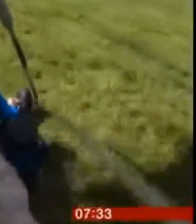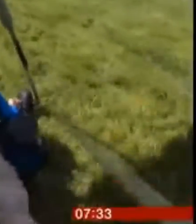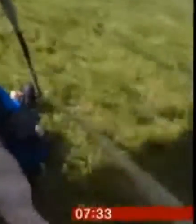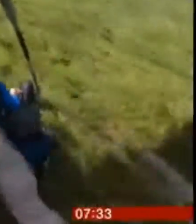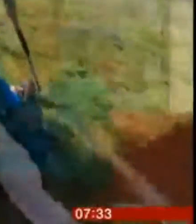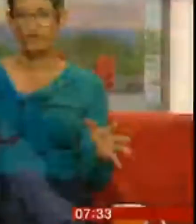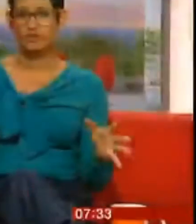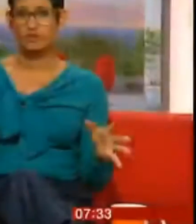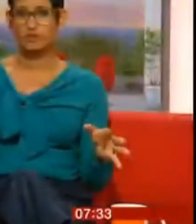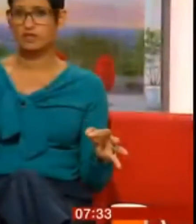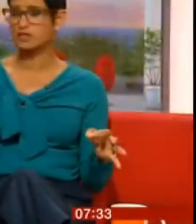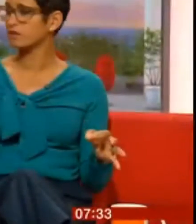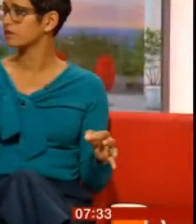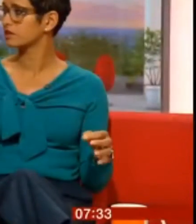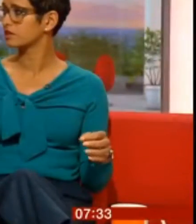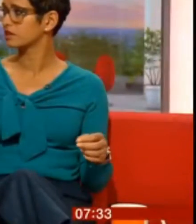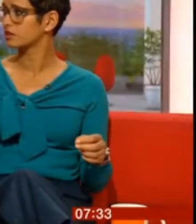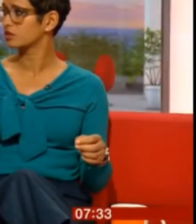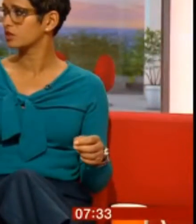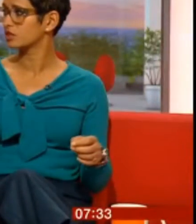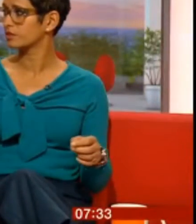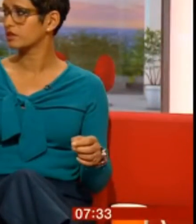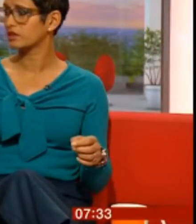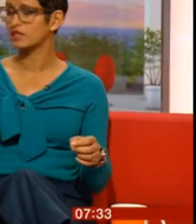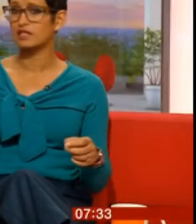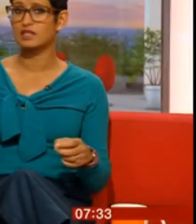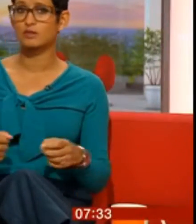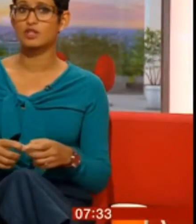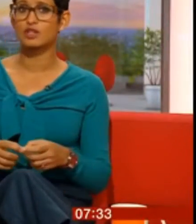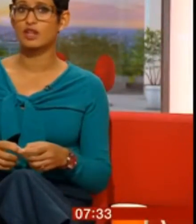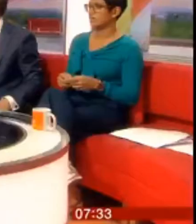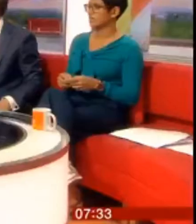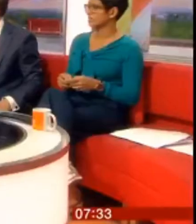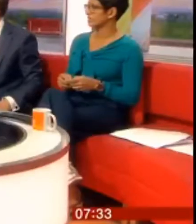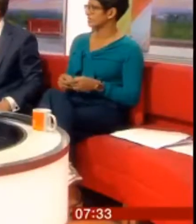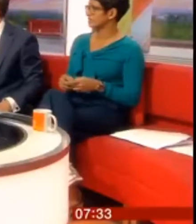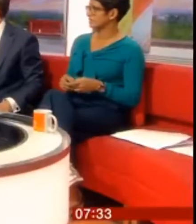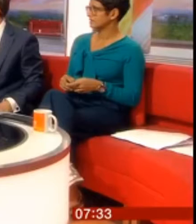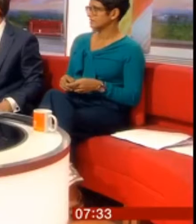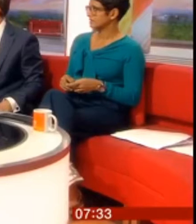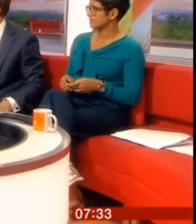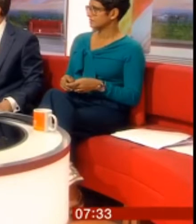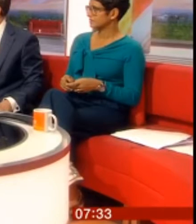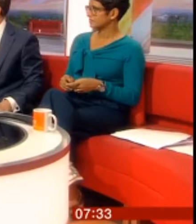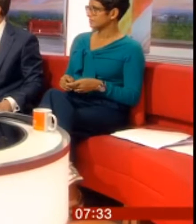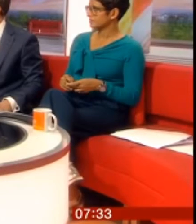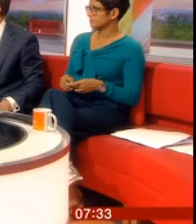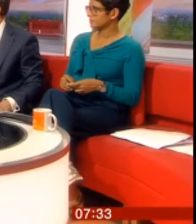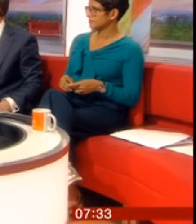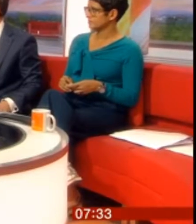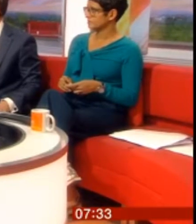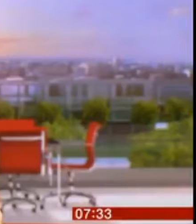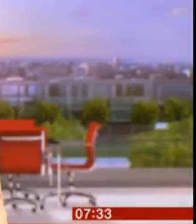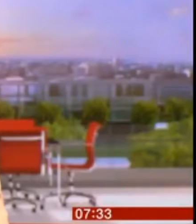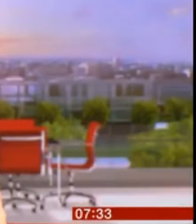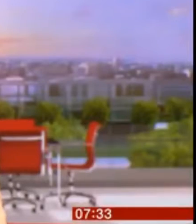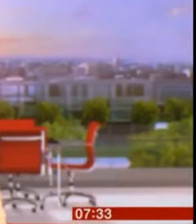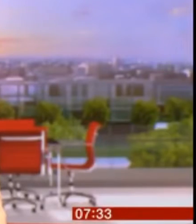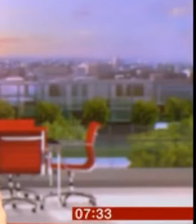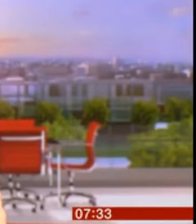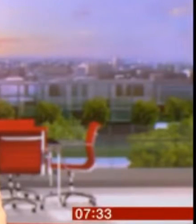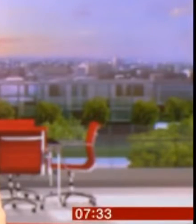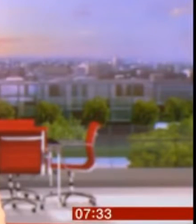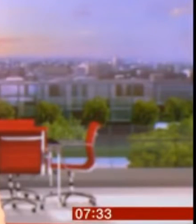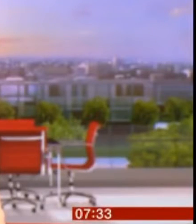That's how you land rather than just being dumped in the bushes. So he was just gripping on the whole time. How do you forget to attach a